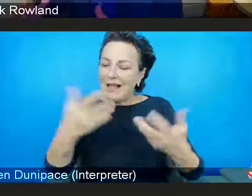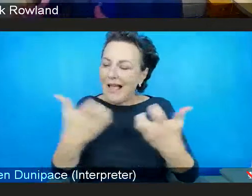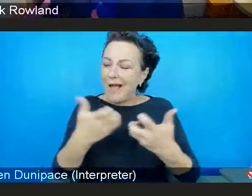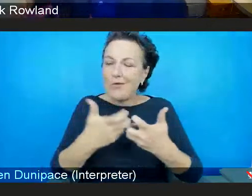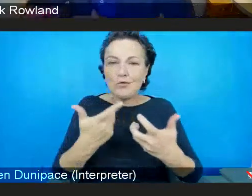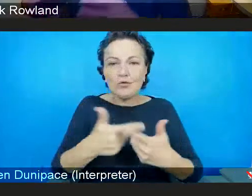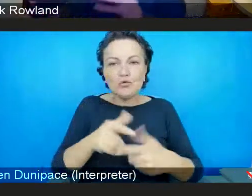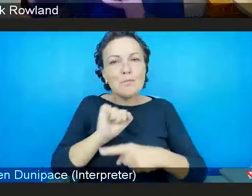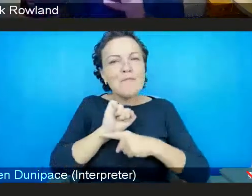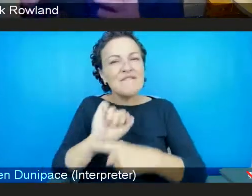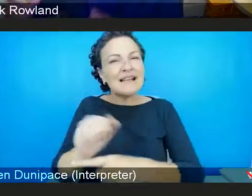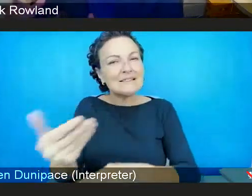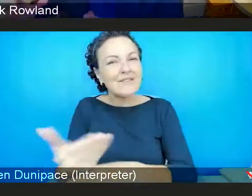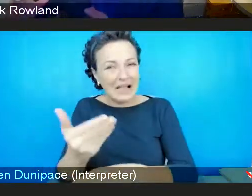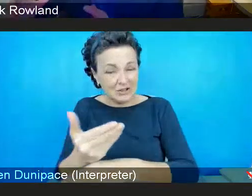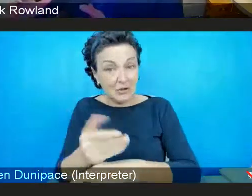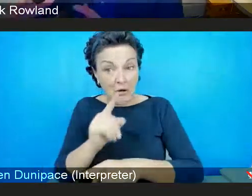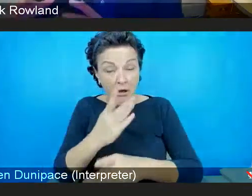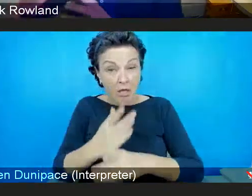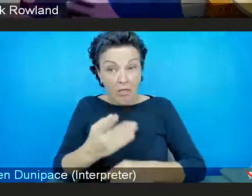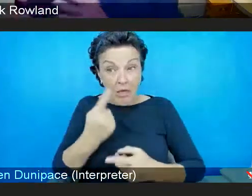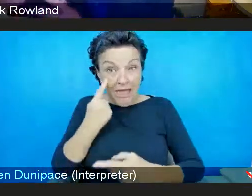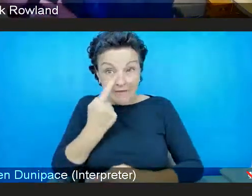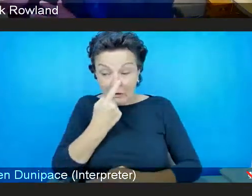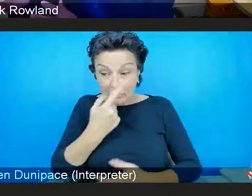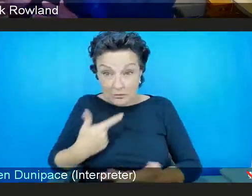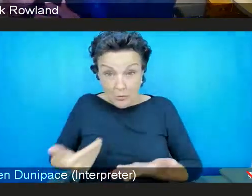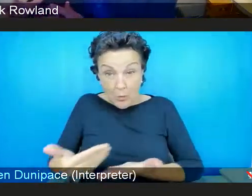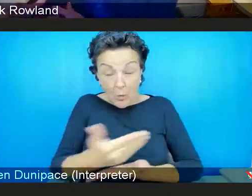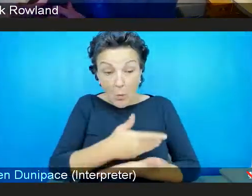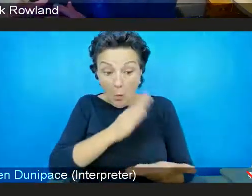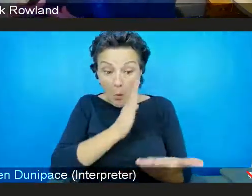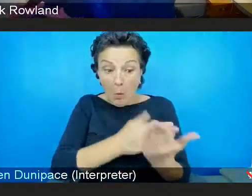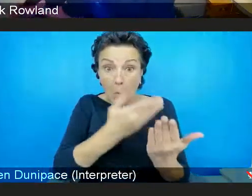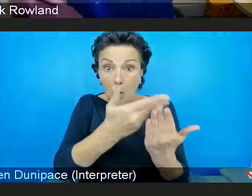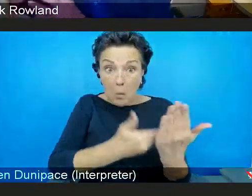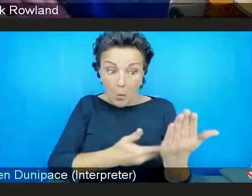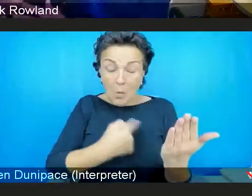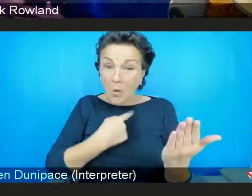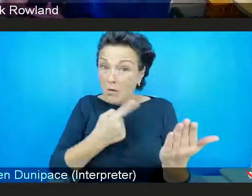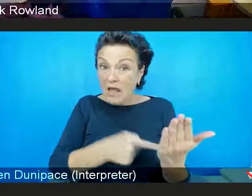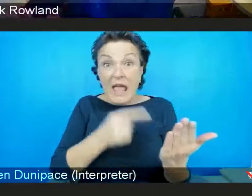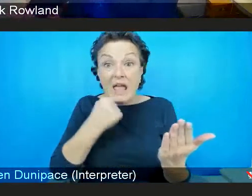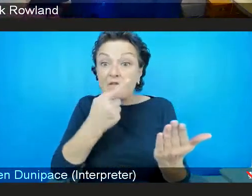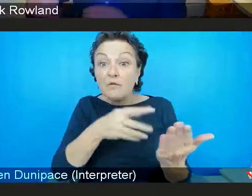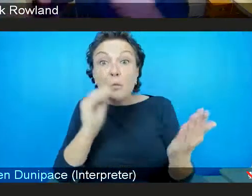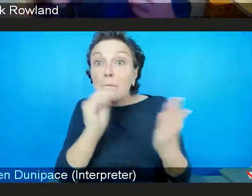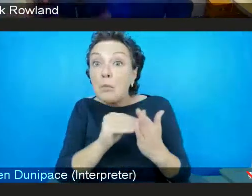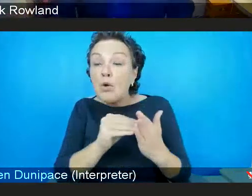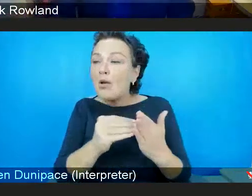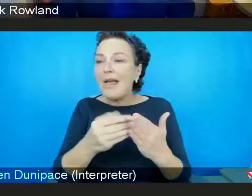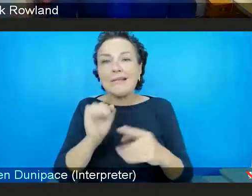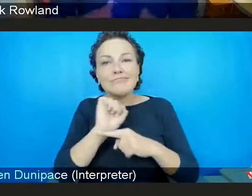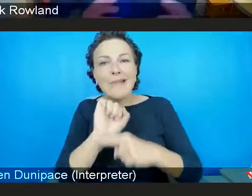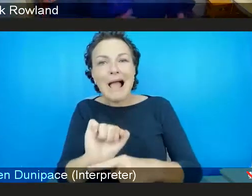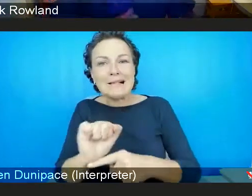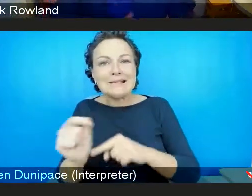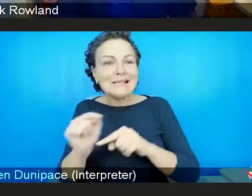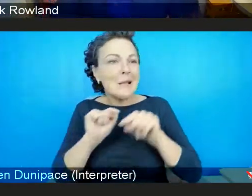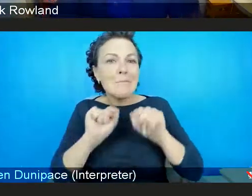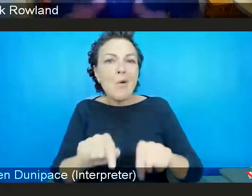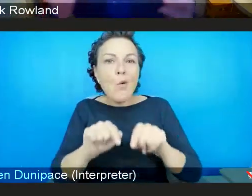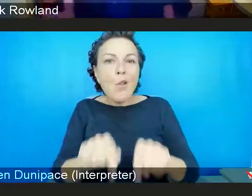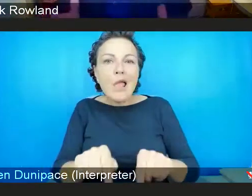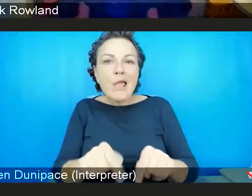are fantastic. The evidence is building of what happens when you put anti-bullying programs into schools, what happens when you do early